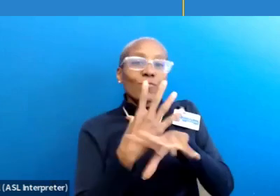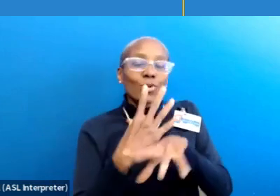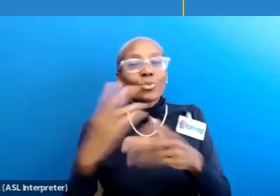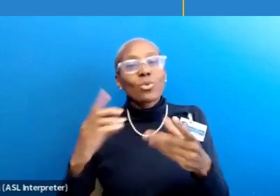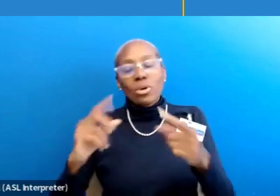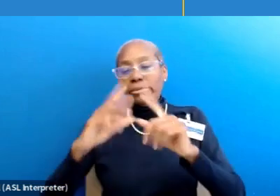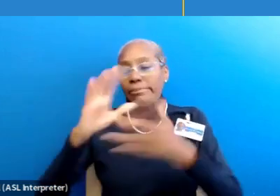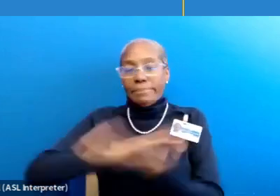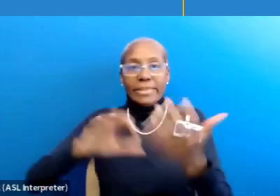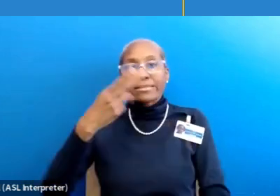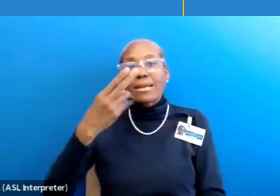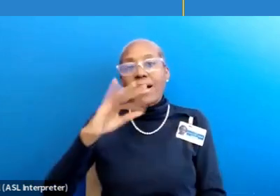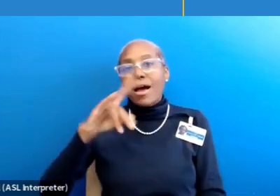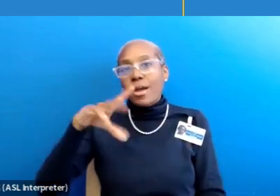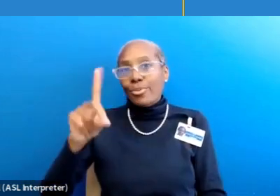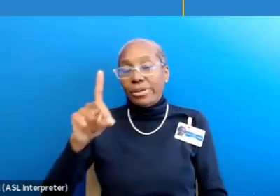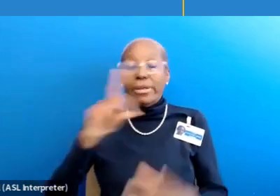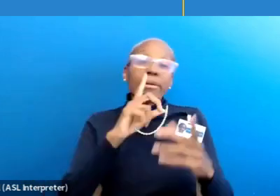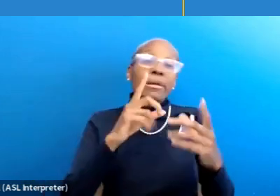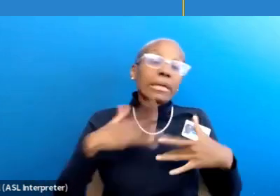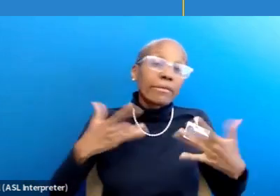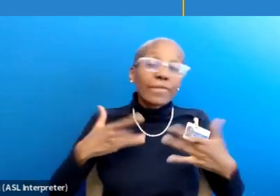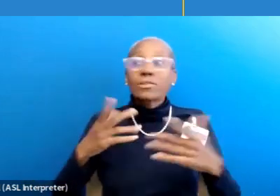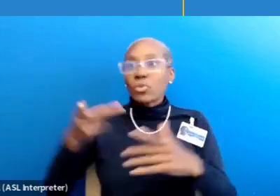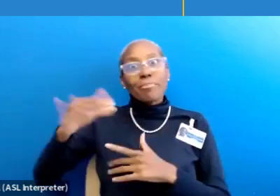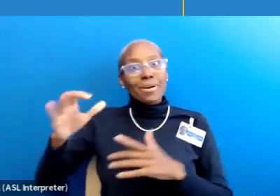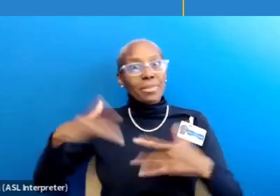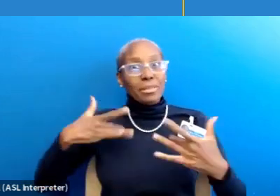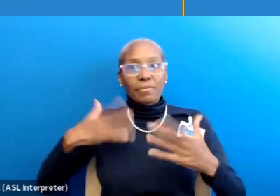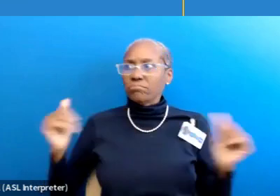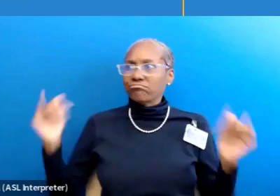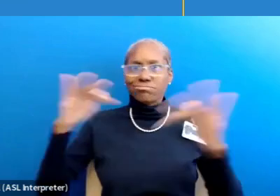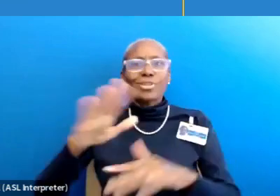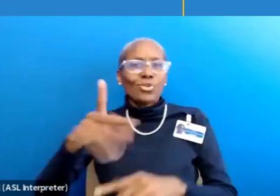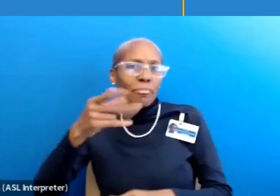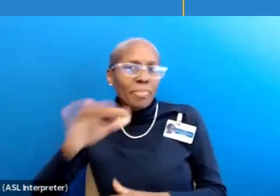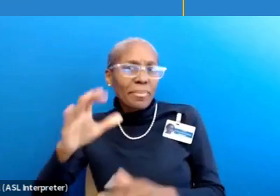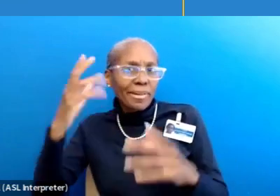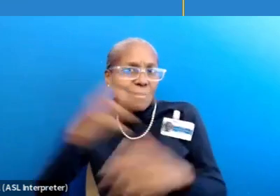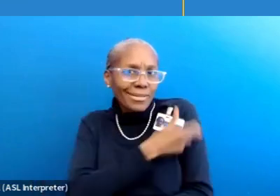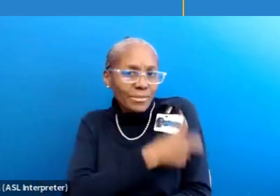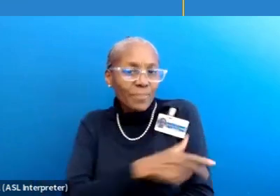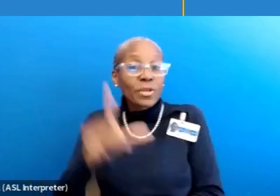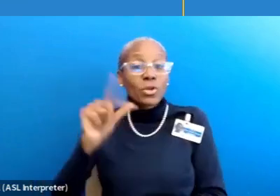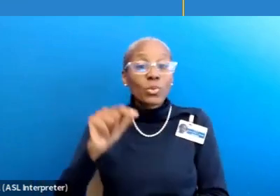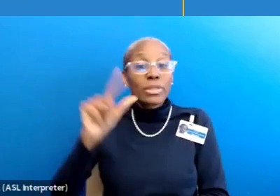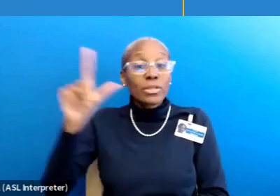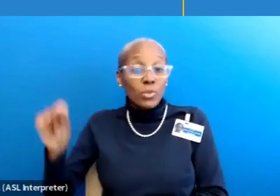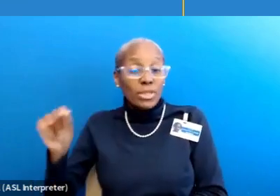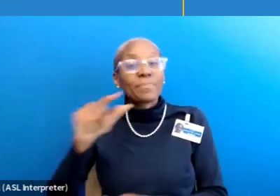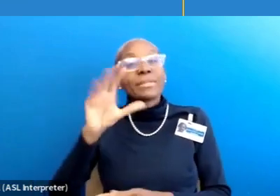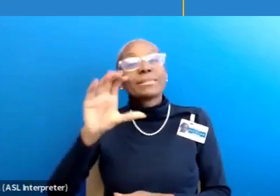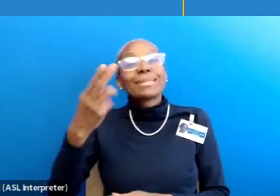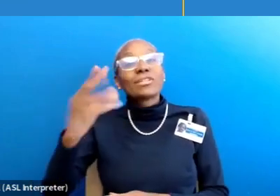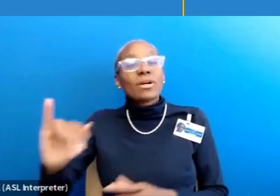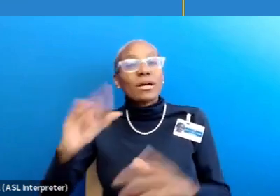interdisciplinary events or to attend public events at your local hospital. In 2020, CHI presented on